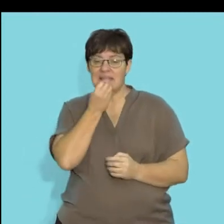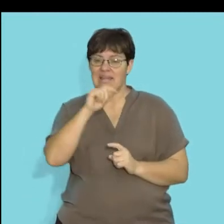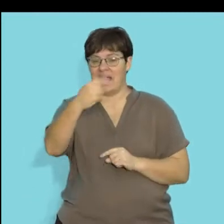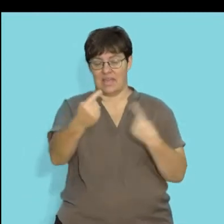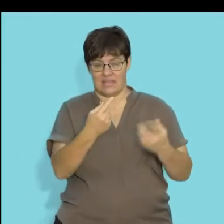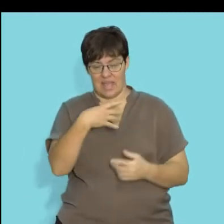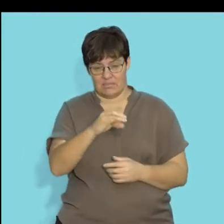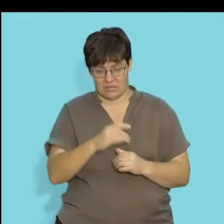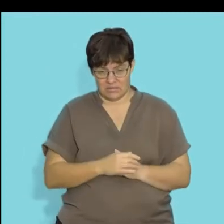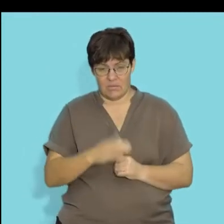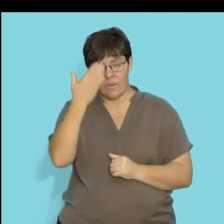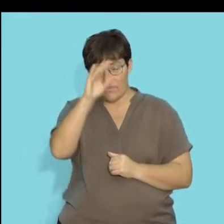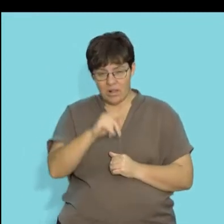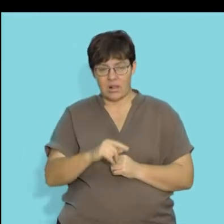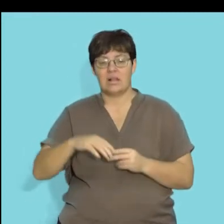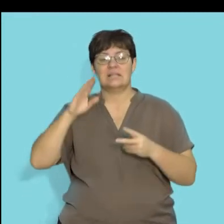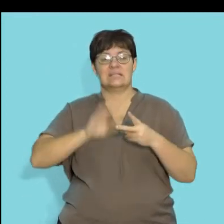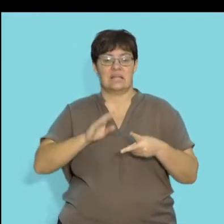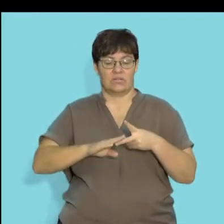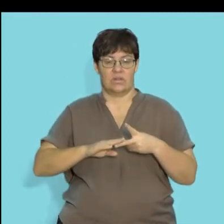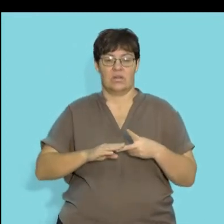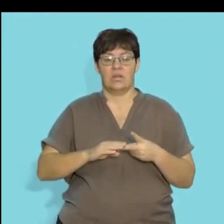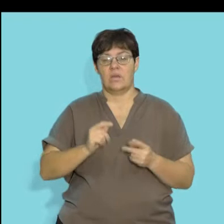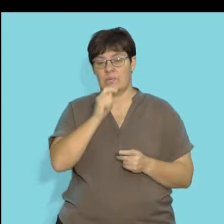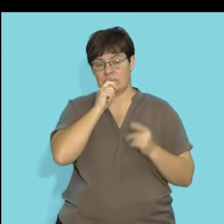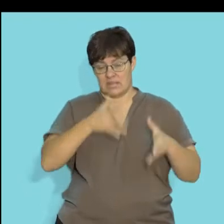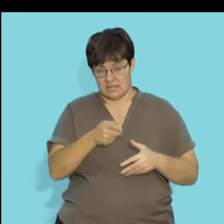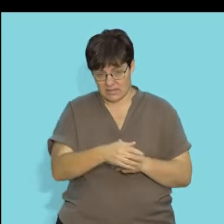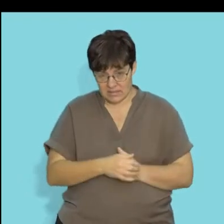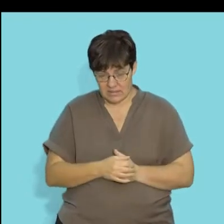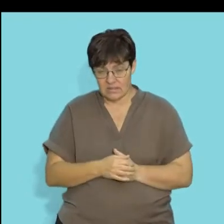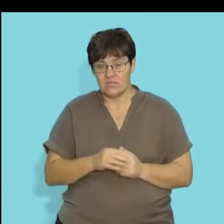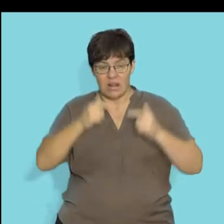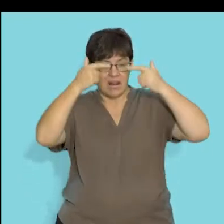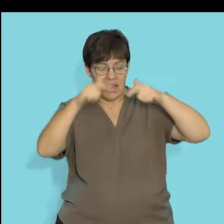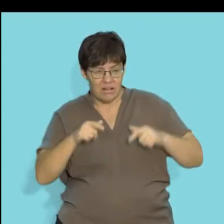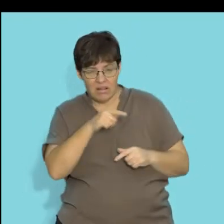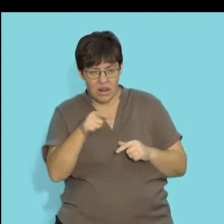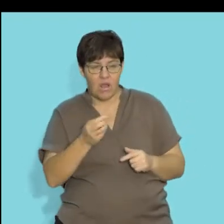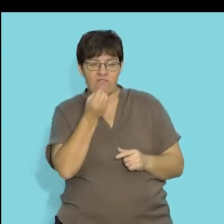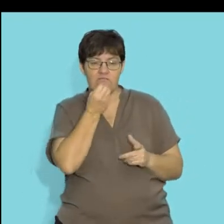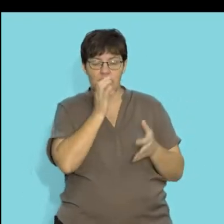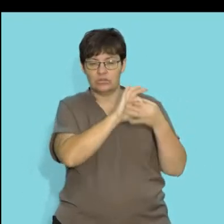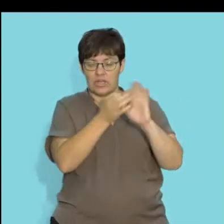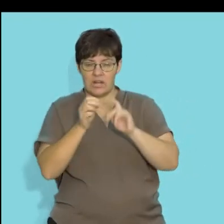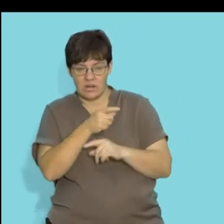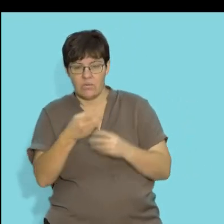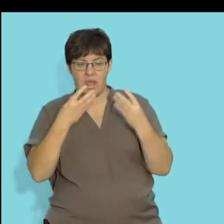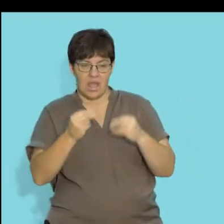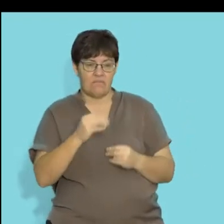that eat other animals. They are known as the secondary consumers. So, in terms of their level of organization in the food chain,